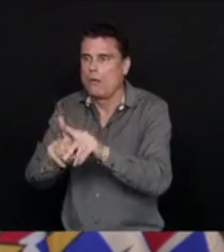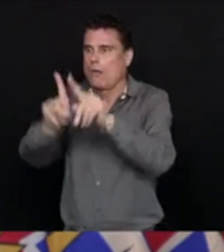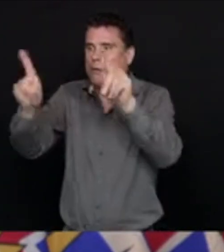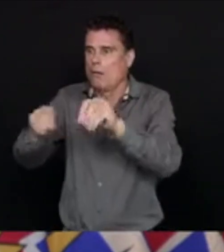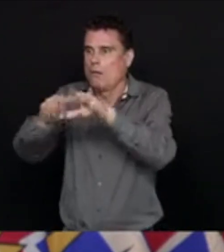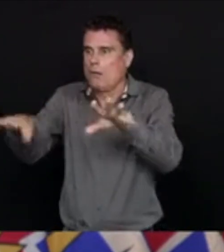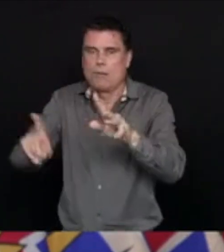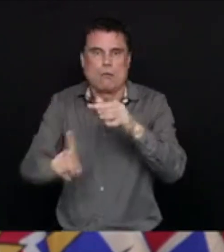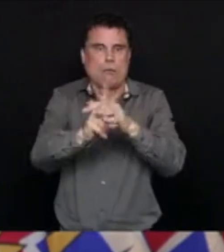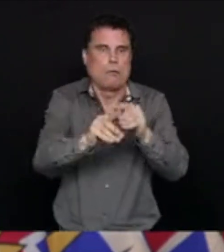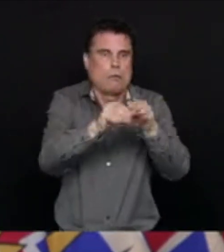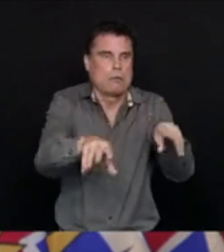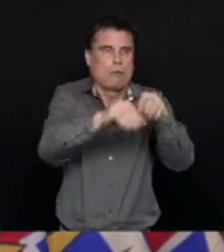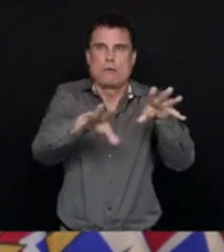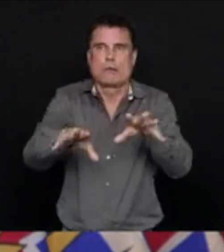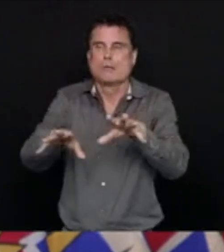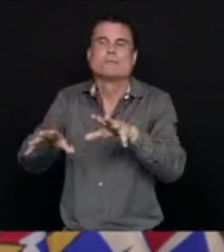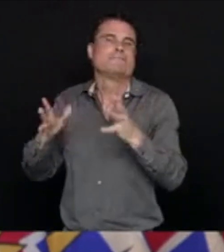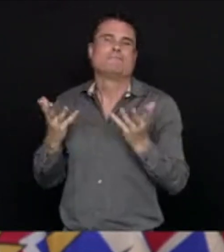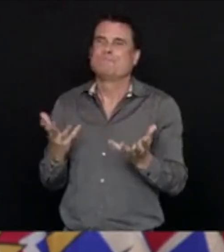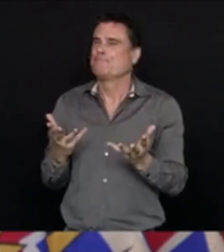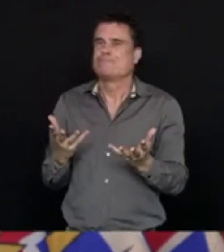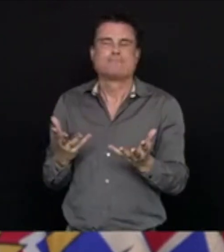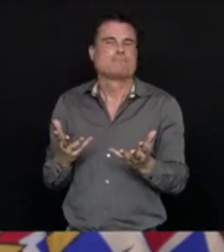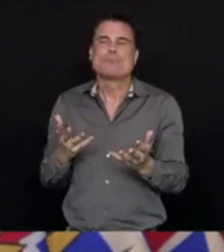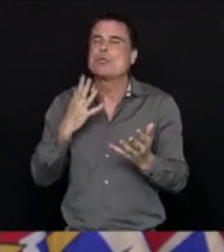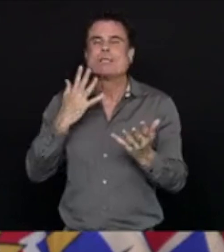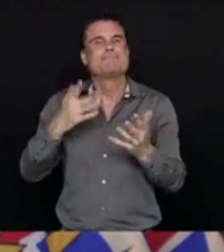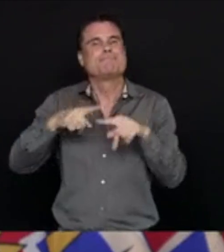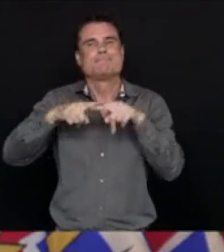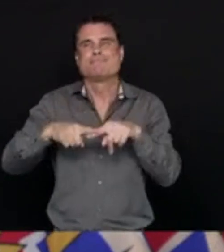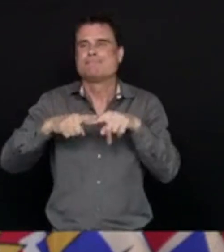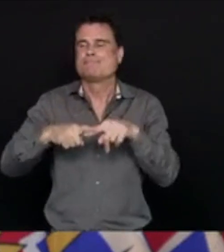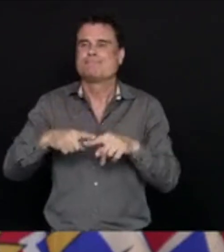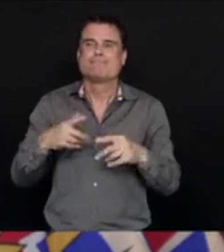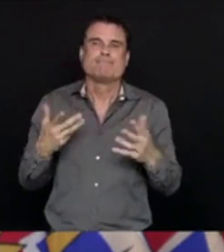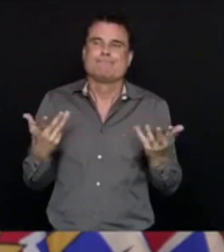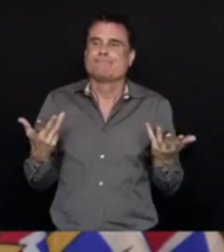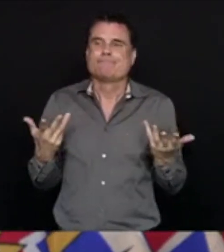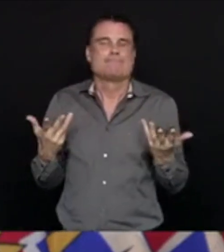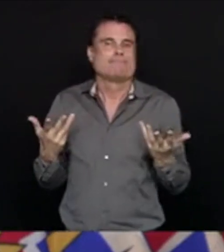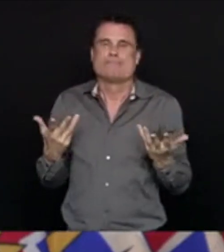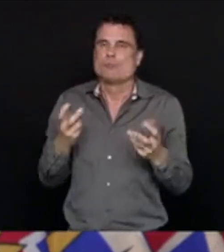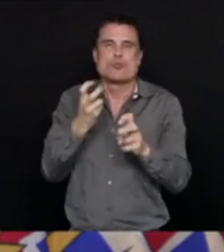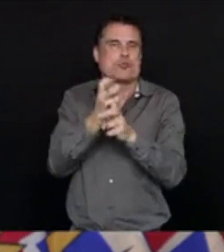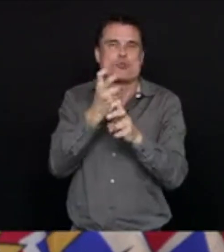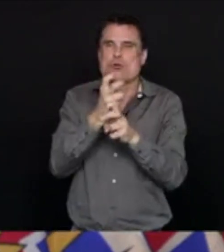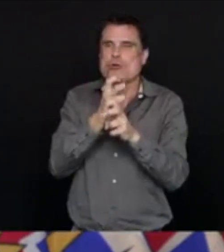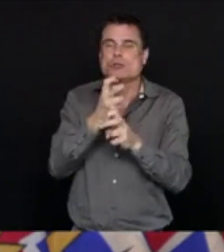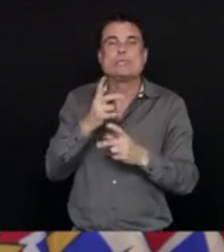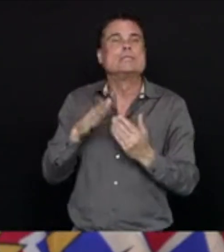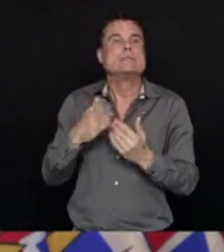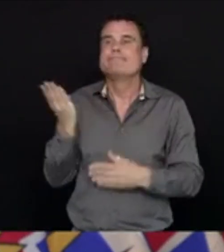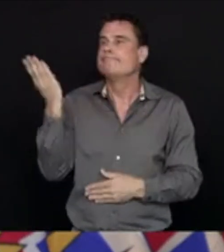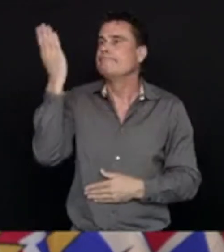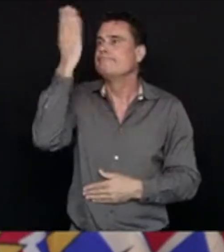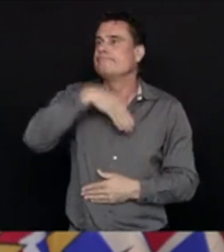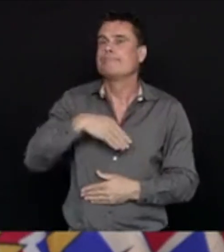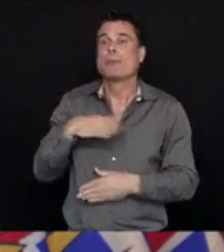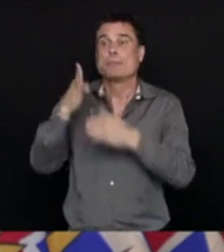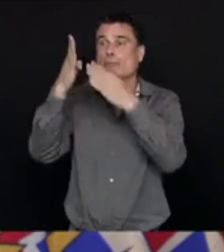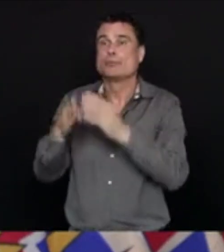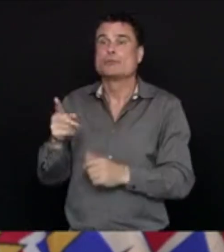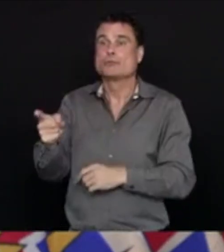sometimes it's very challenging. As we know, people can have very mild illness or have, or not